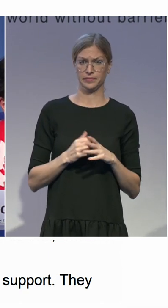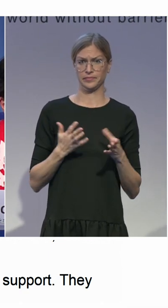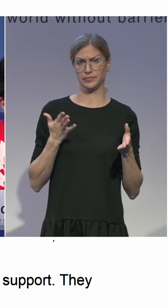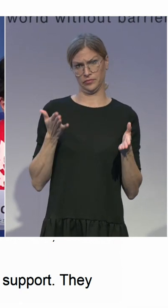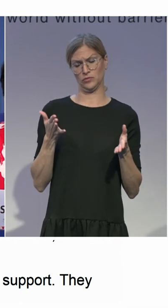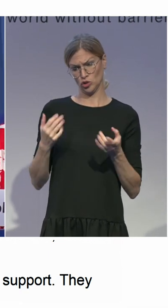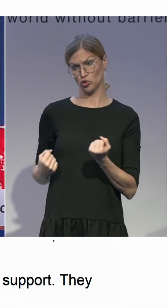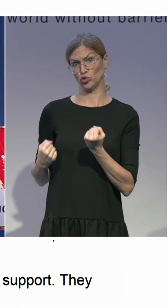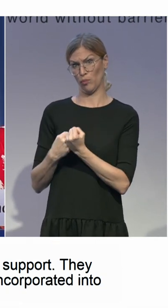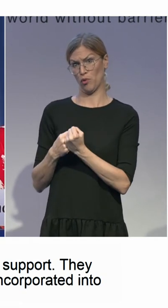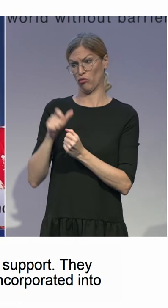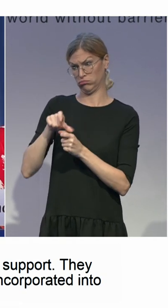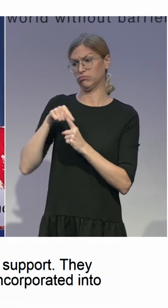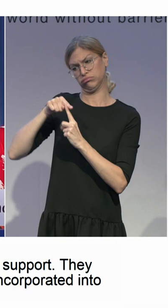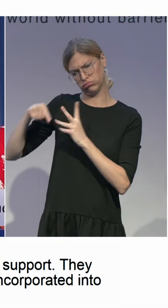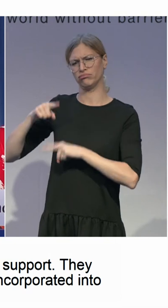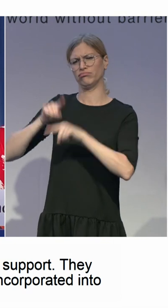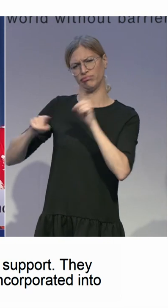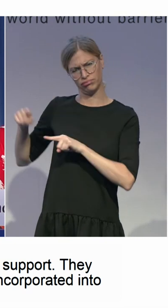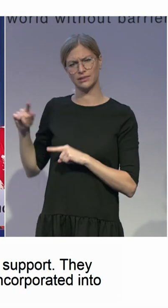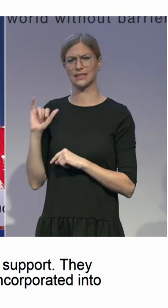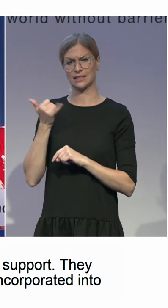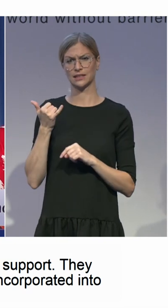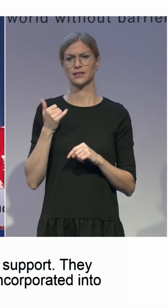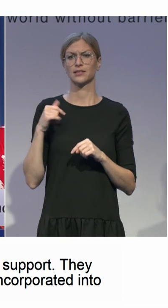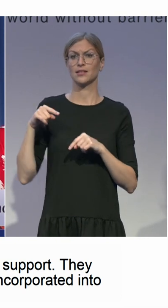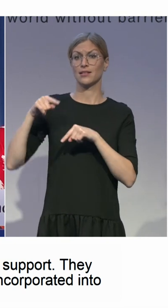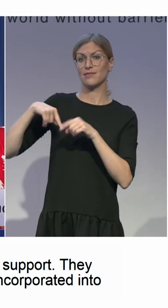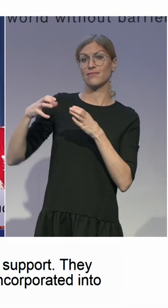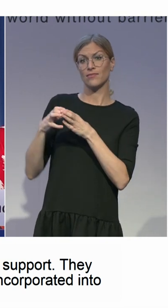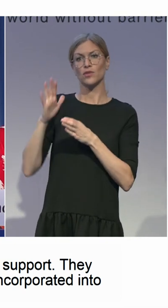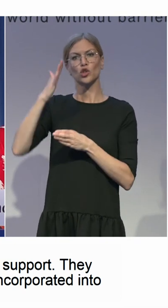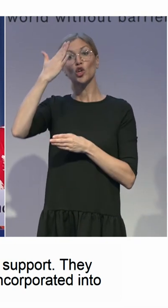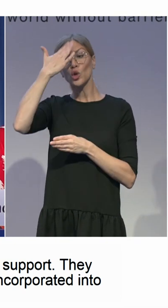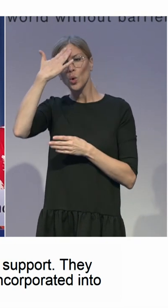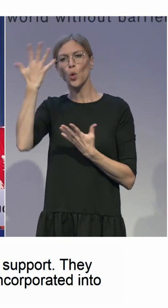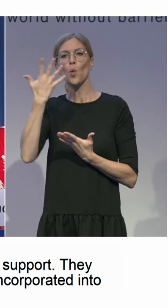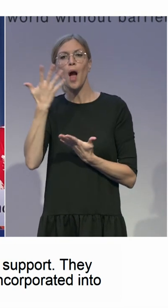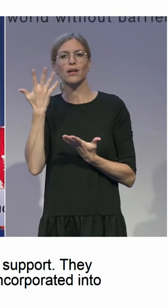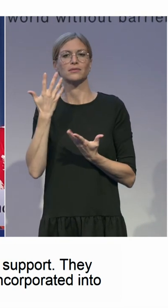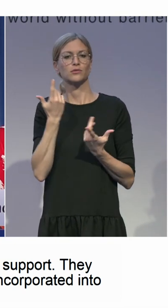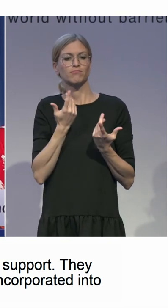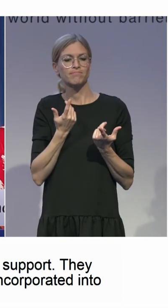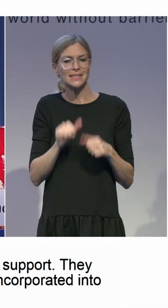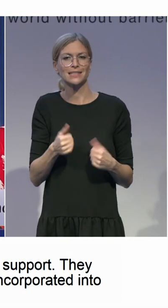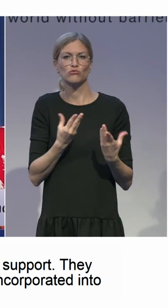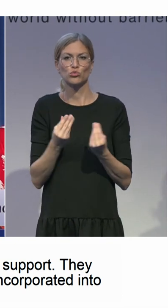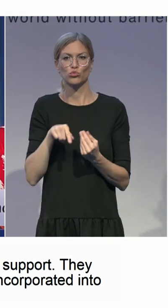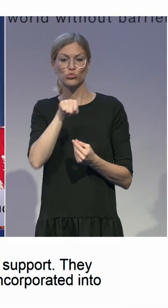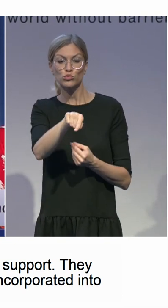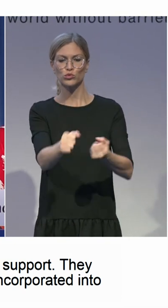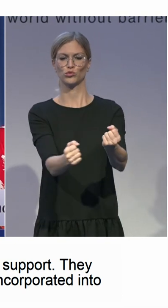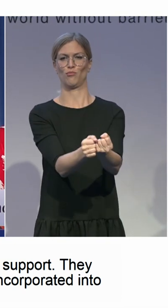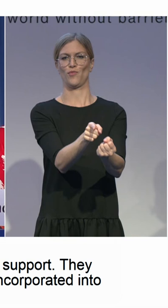incorporation, are pretty clear about what the board's role is and how they assist the person. And we also work on a